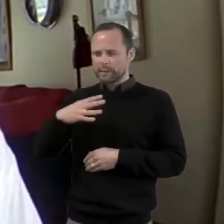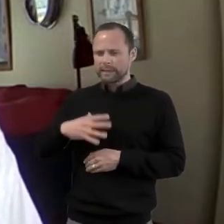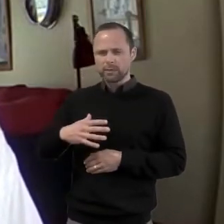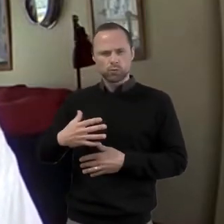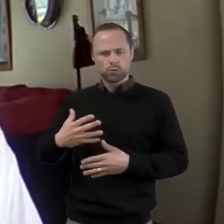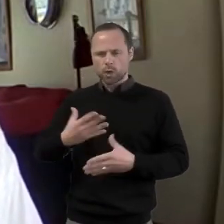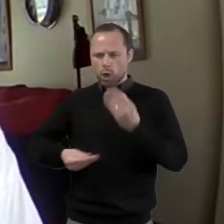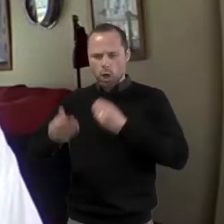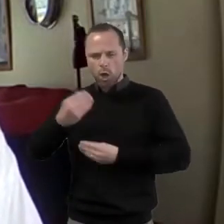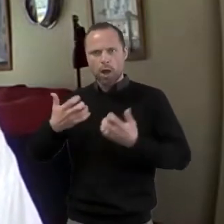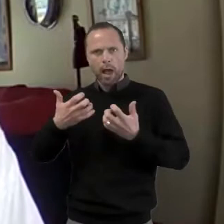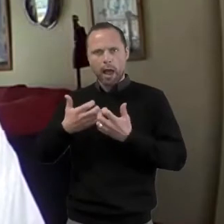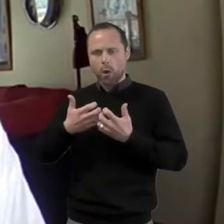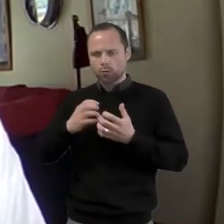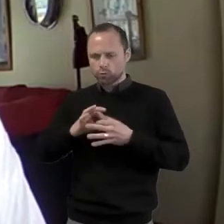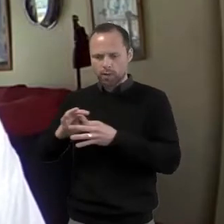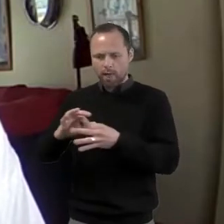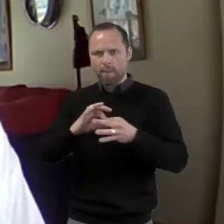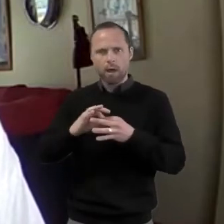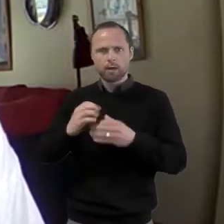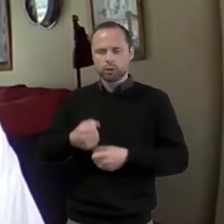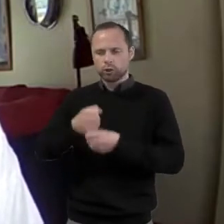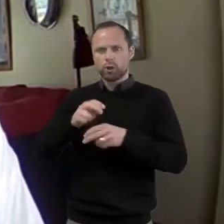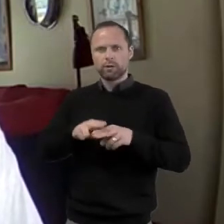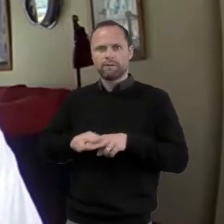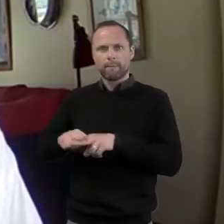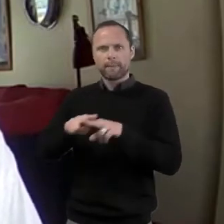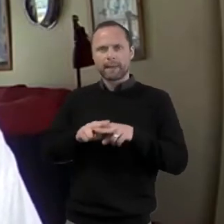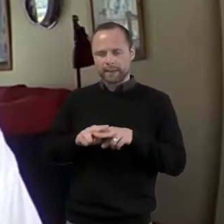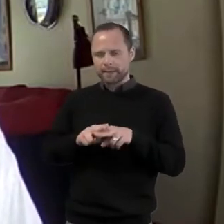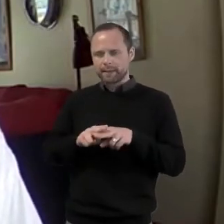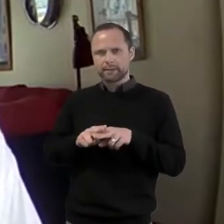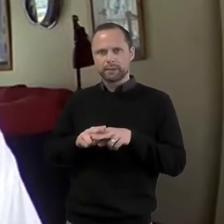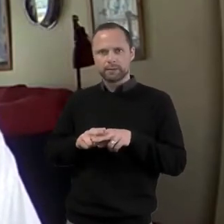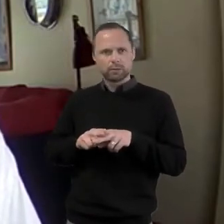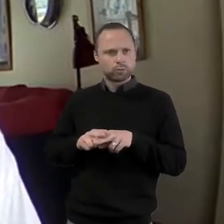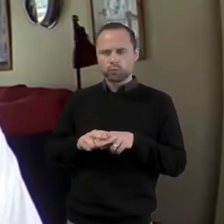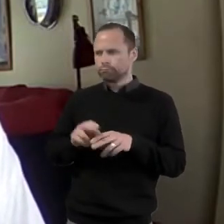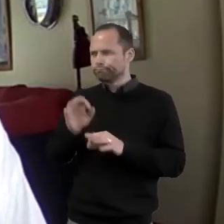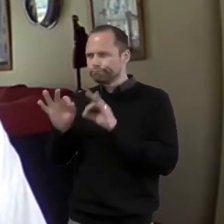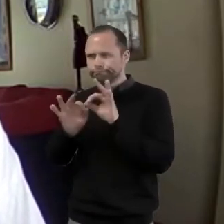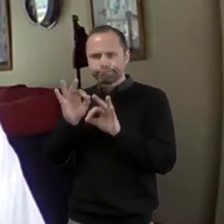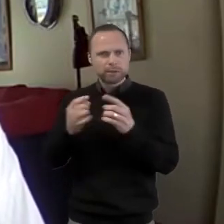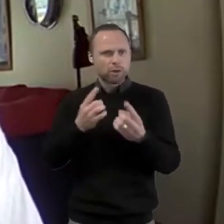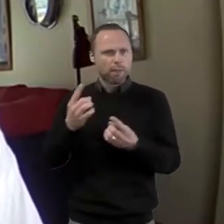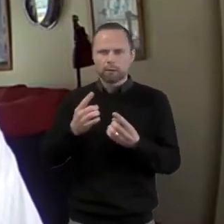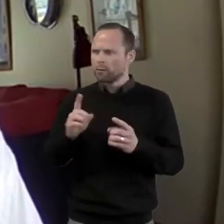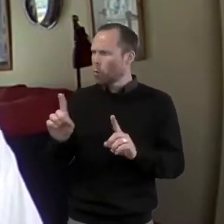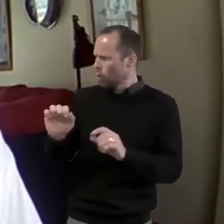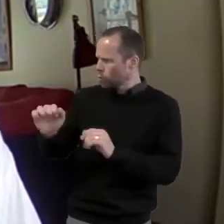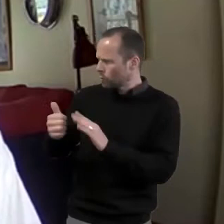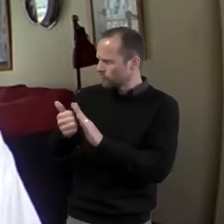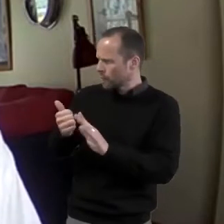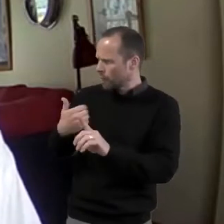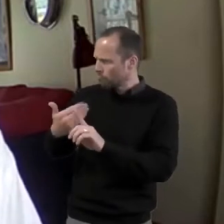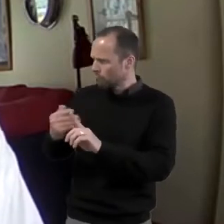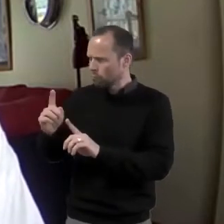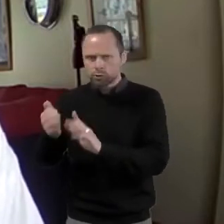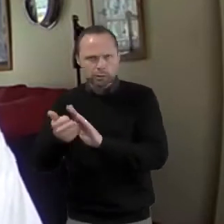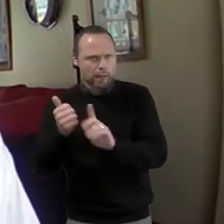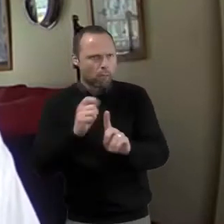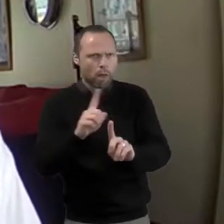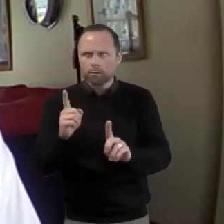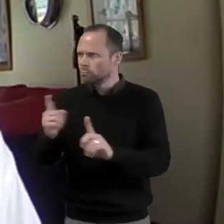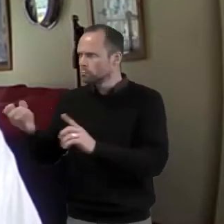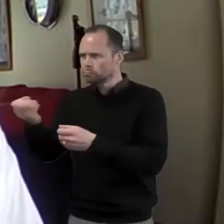as church family and to see what everyone can bring. We need to provide other Christian